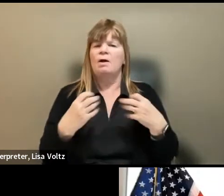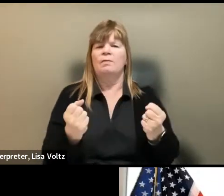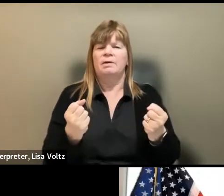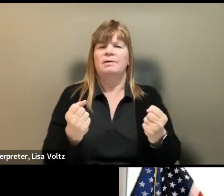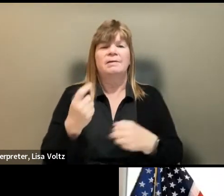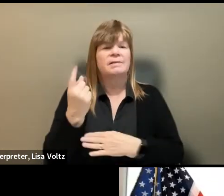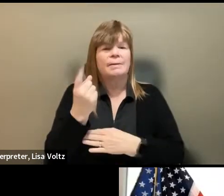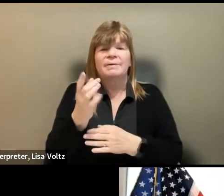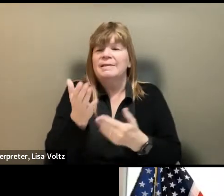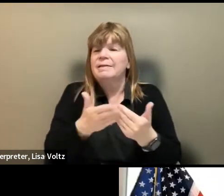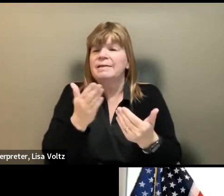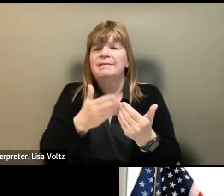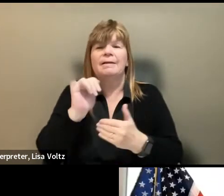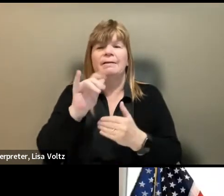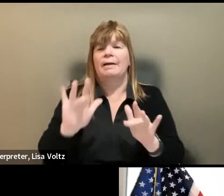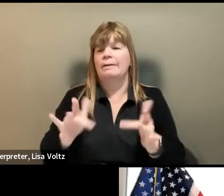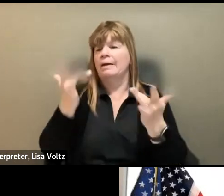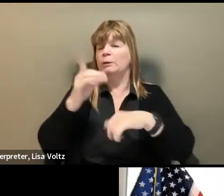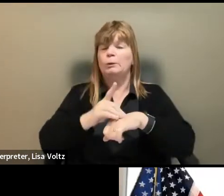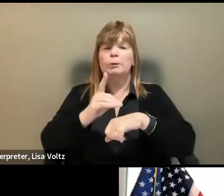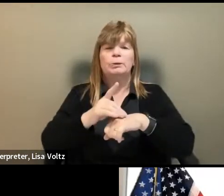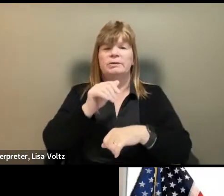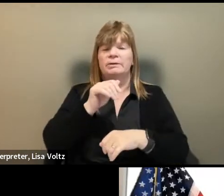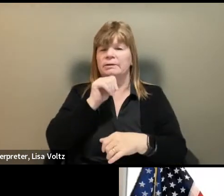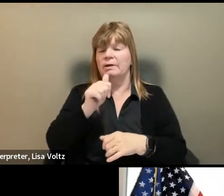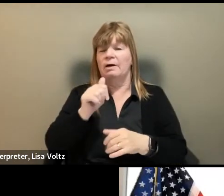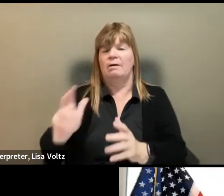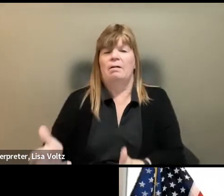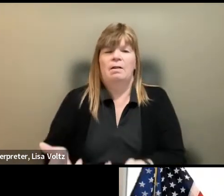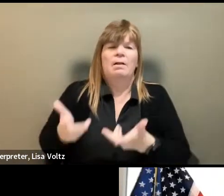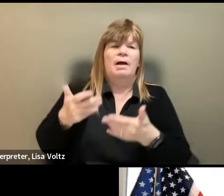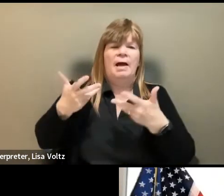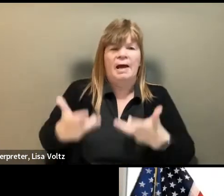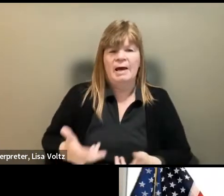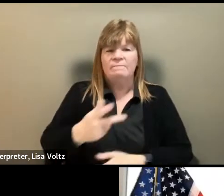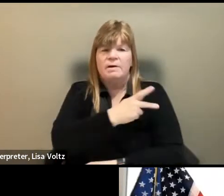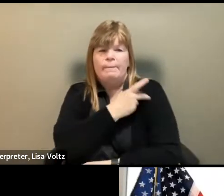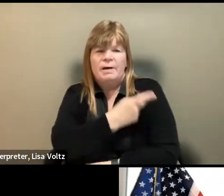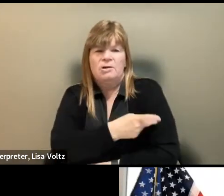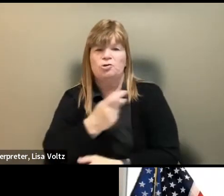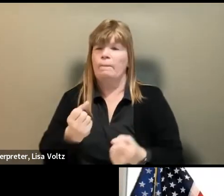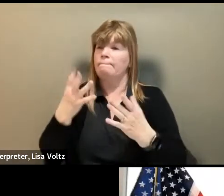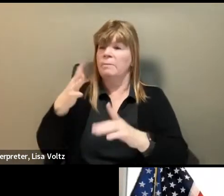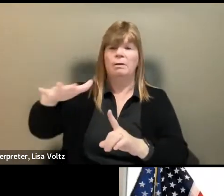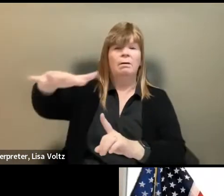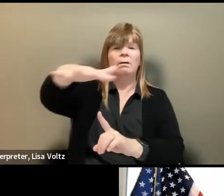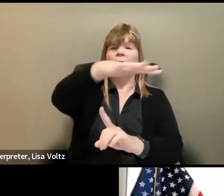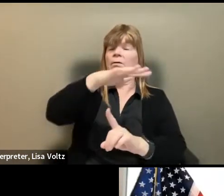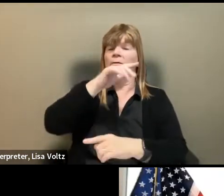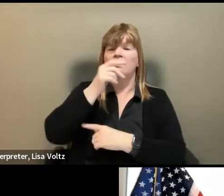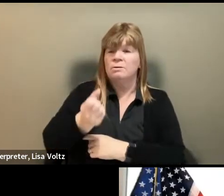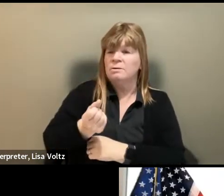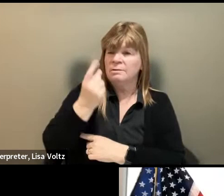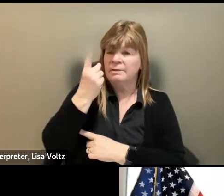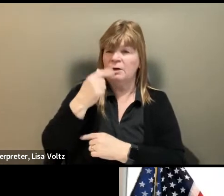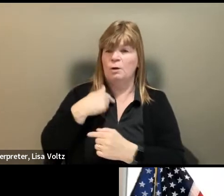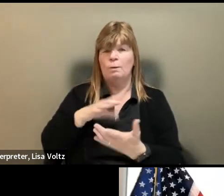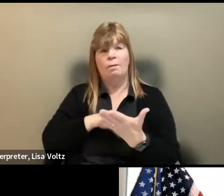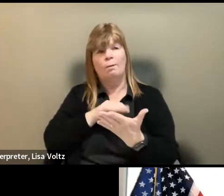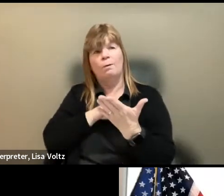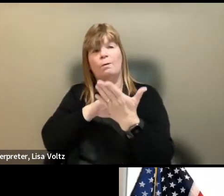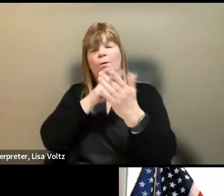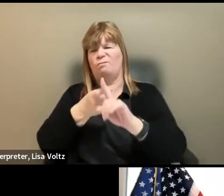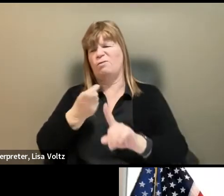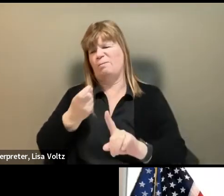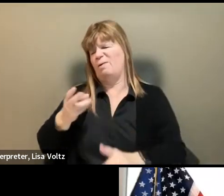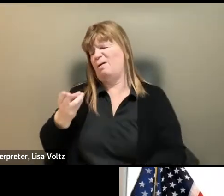as simple as light duty or to avoid lifting heavy patients. And what many don't understand and what we've come to learn on our helpline is